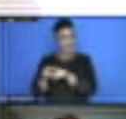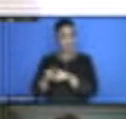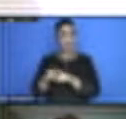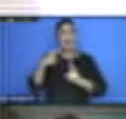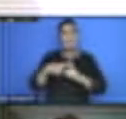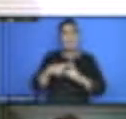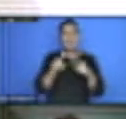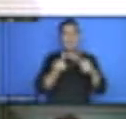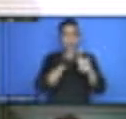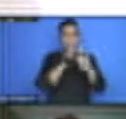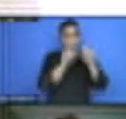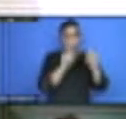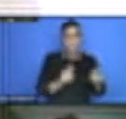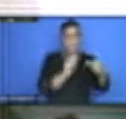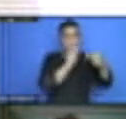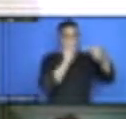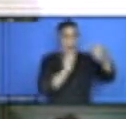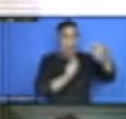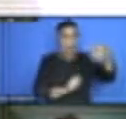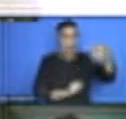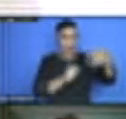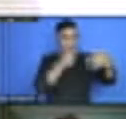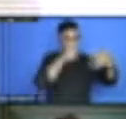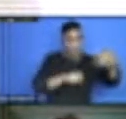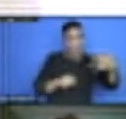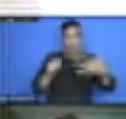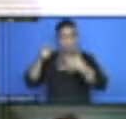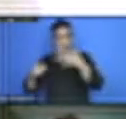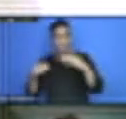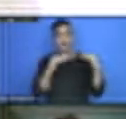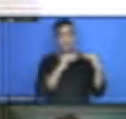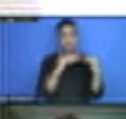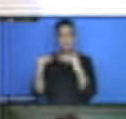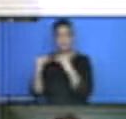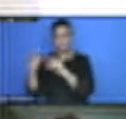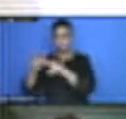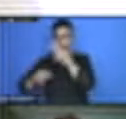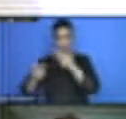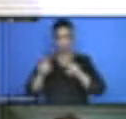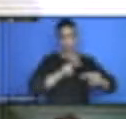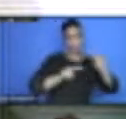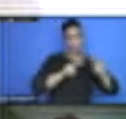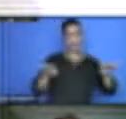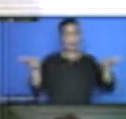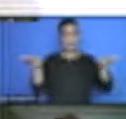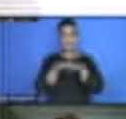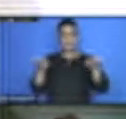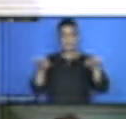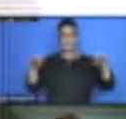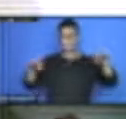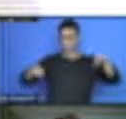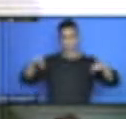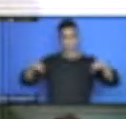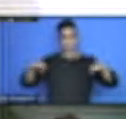what guides you to peer review. So clearly, the purpose of any peer review is to